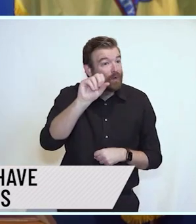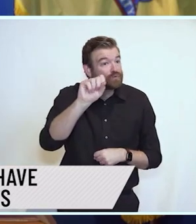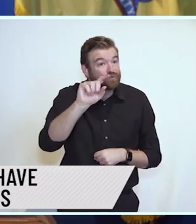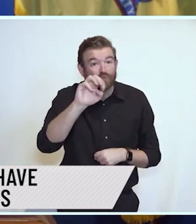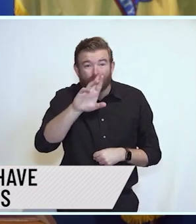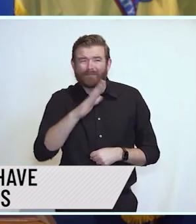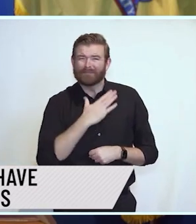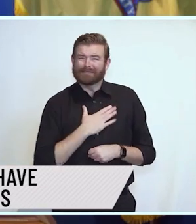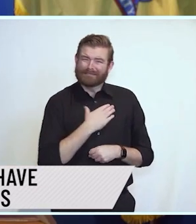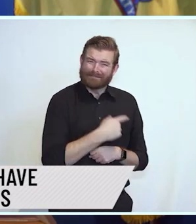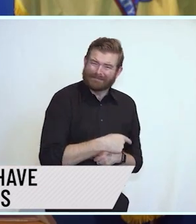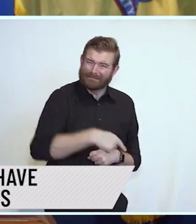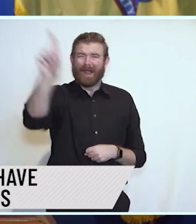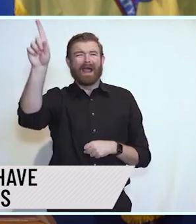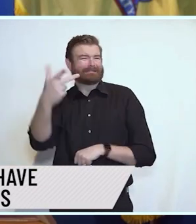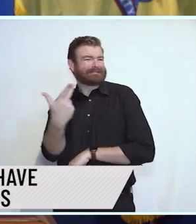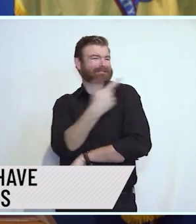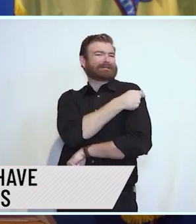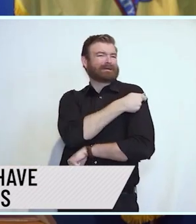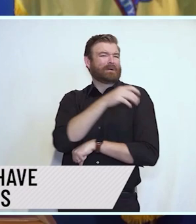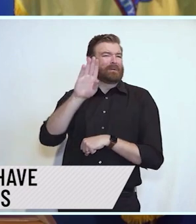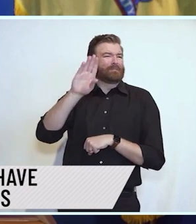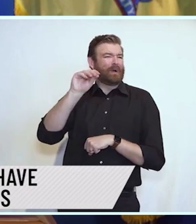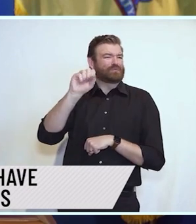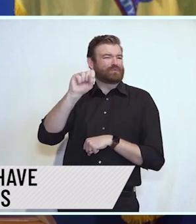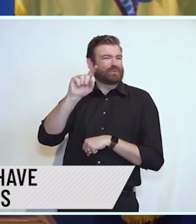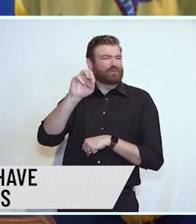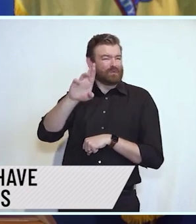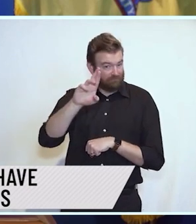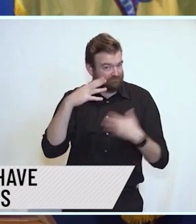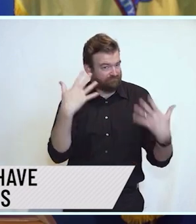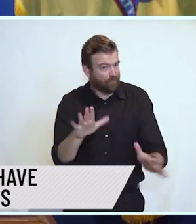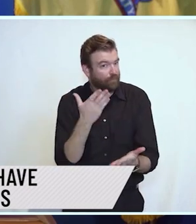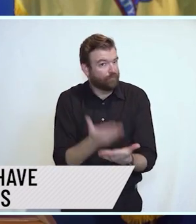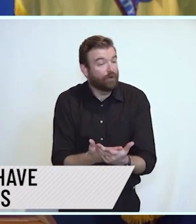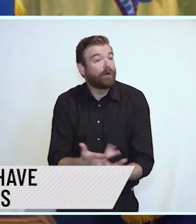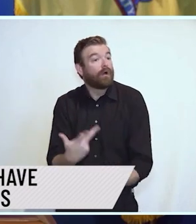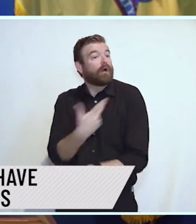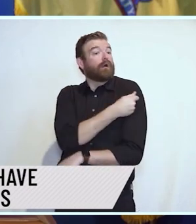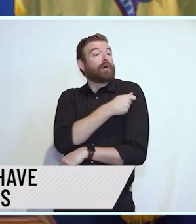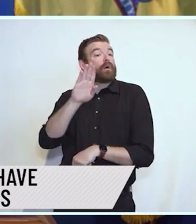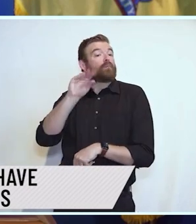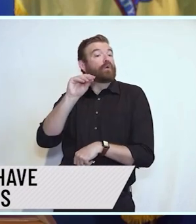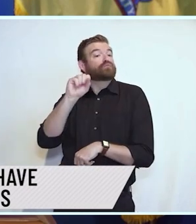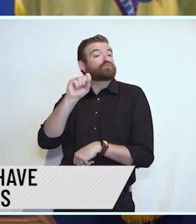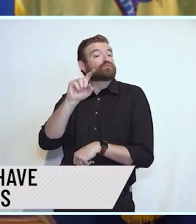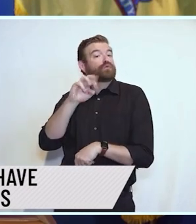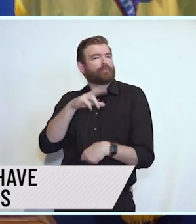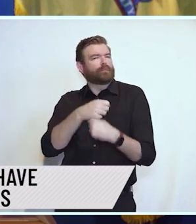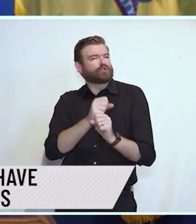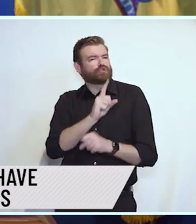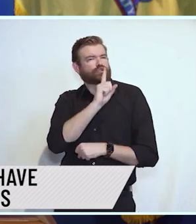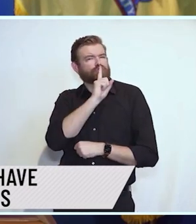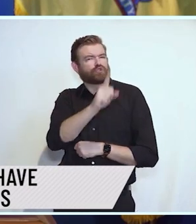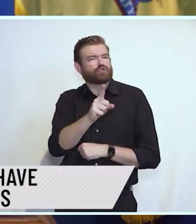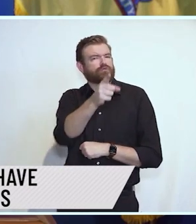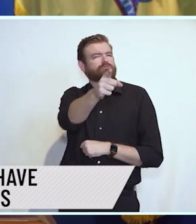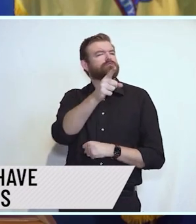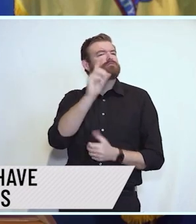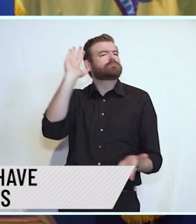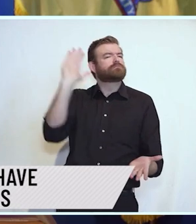ask of you. Please go get it. The booster is proven to lessen the impact of illness to keep you out of the hospital.